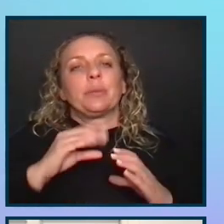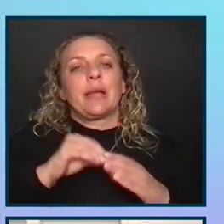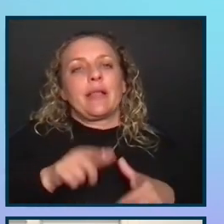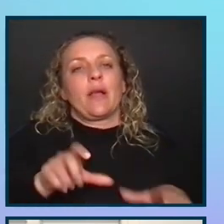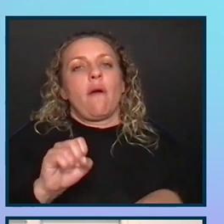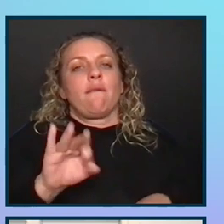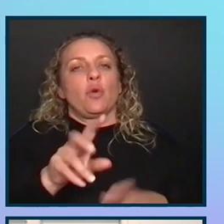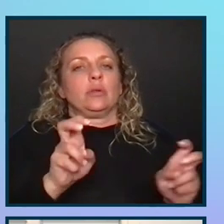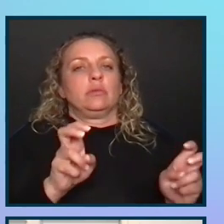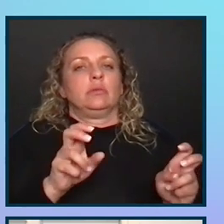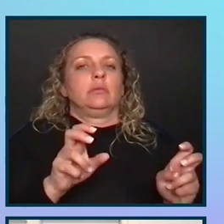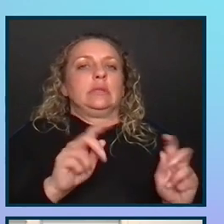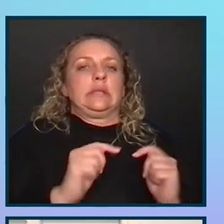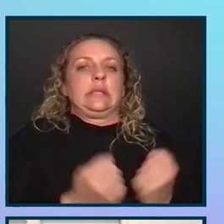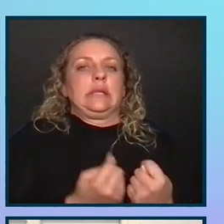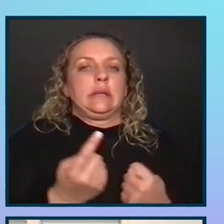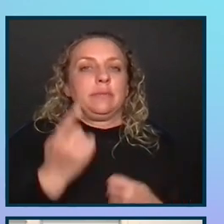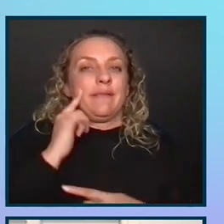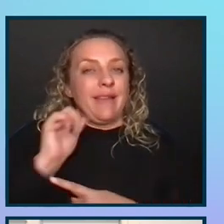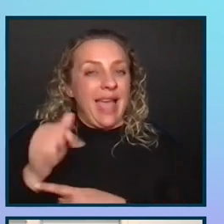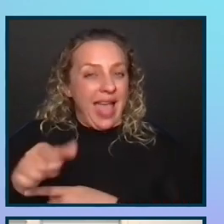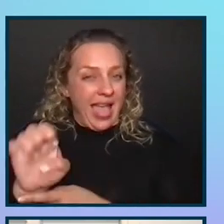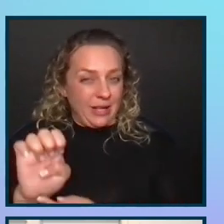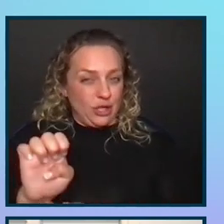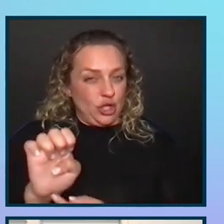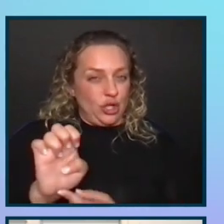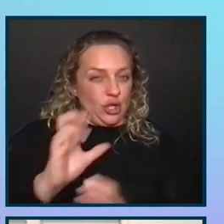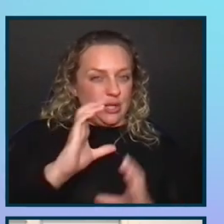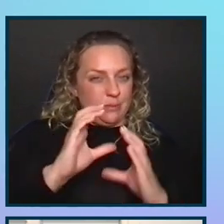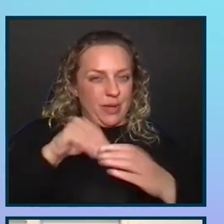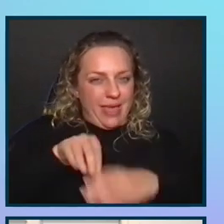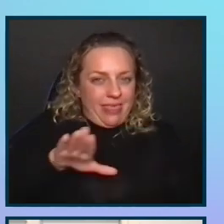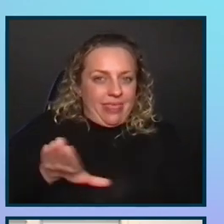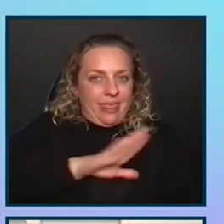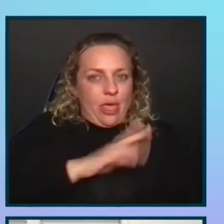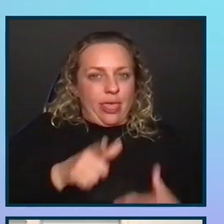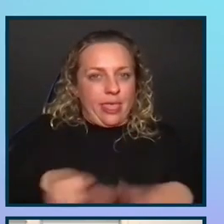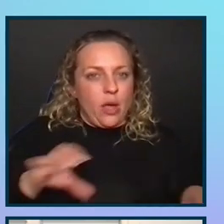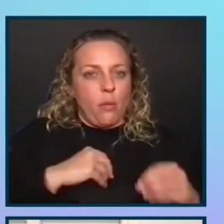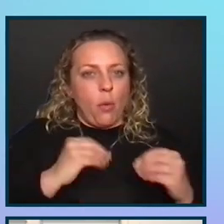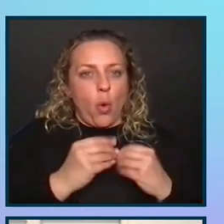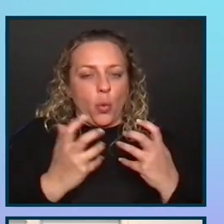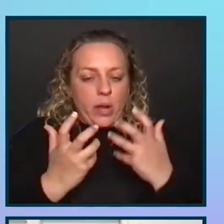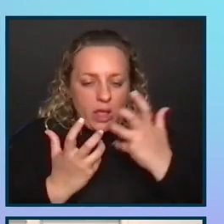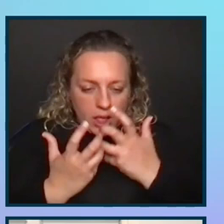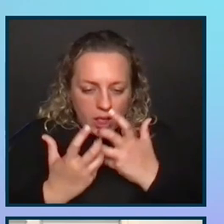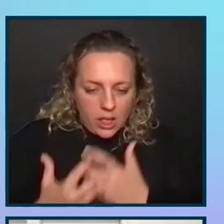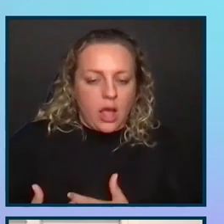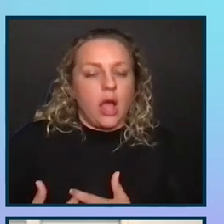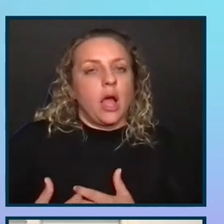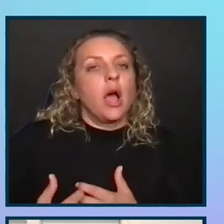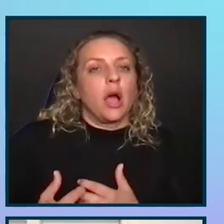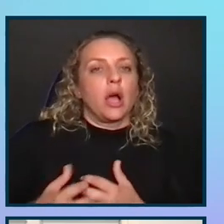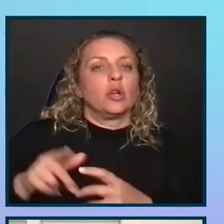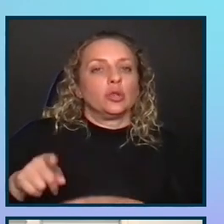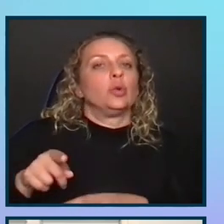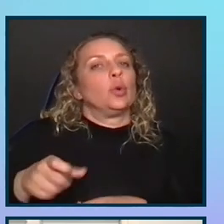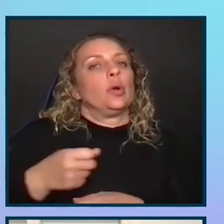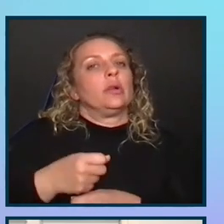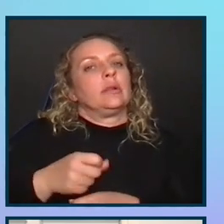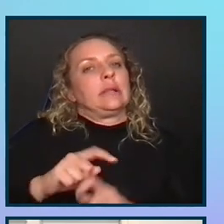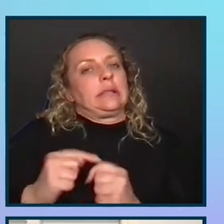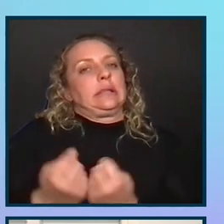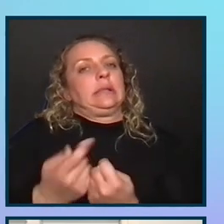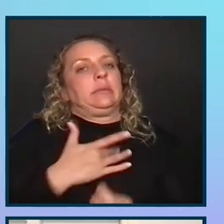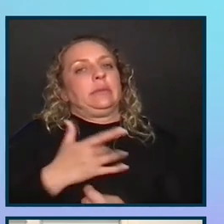If your team is agile, you should be communicating in their language. So the more we aligned our audit process to a product team's typical way of